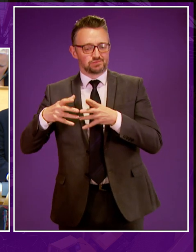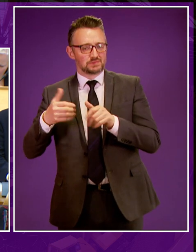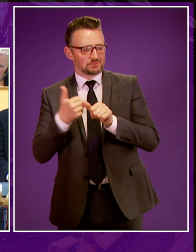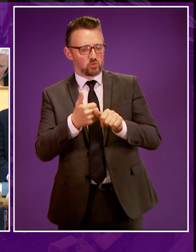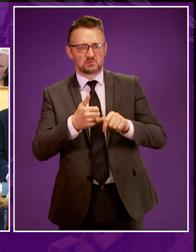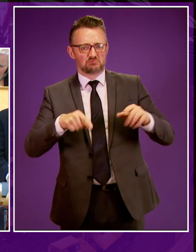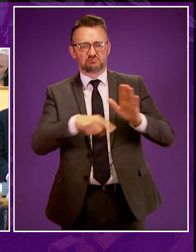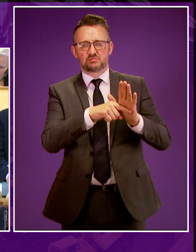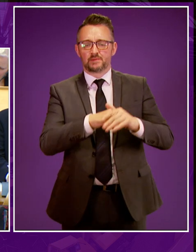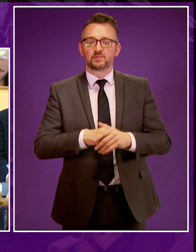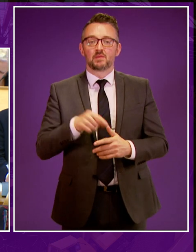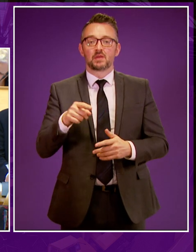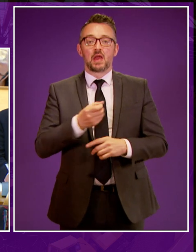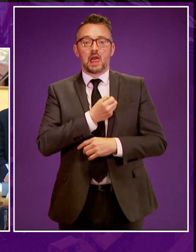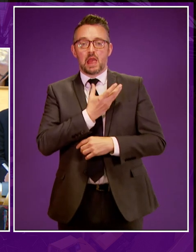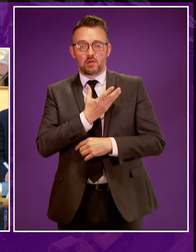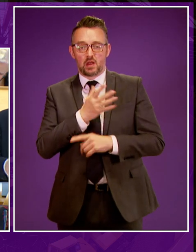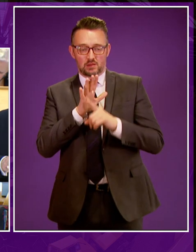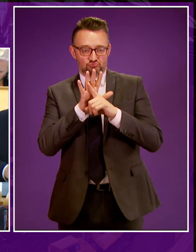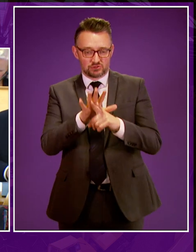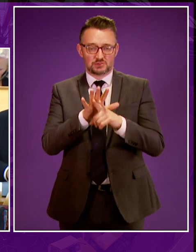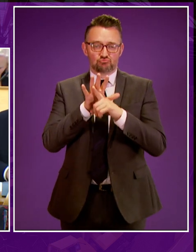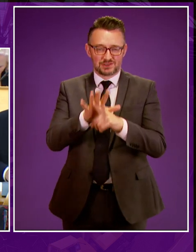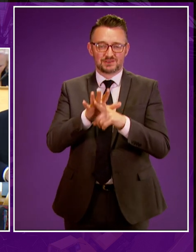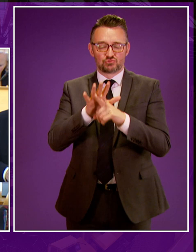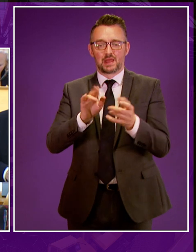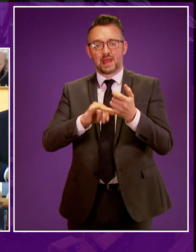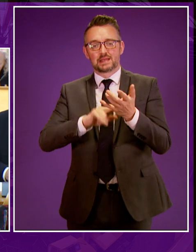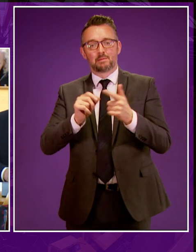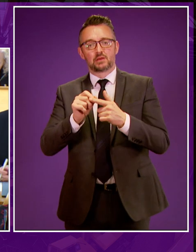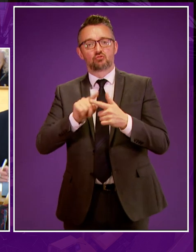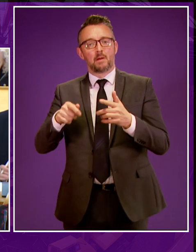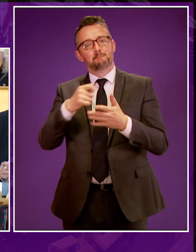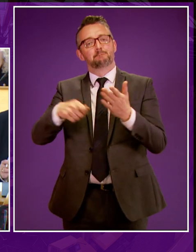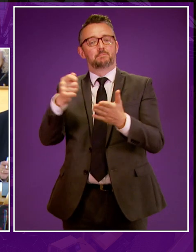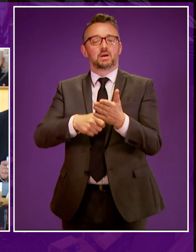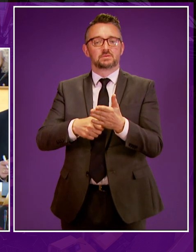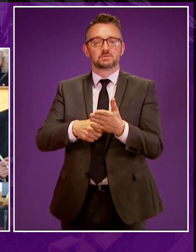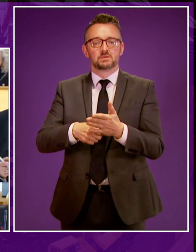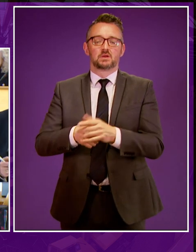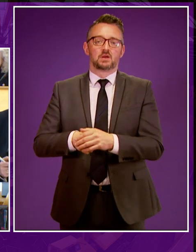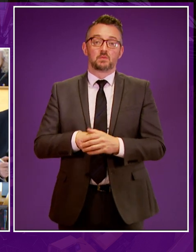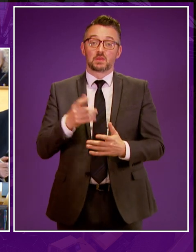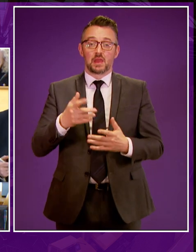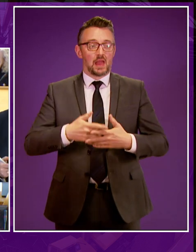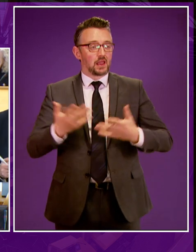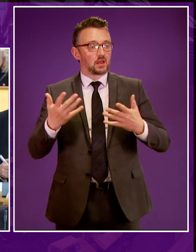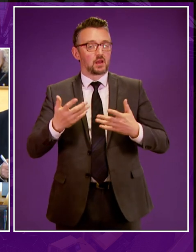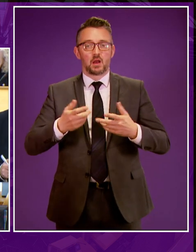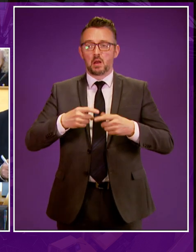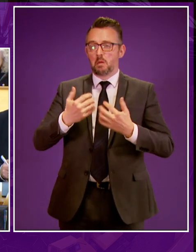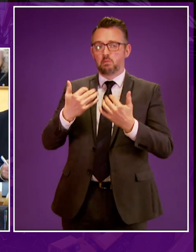significant moment in Labour's non-stop pressure on the SNP to ban fracking in Scotland. And since then, any public